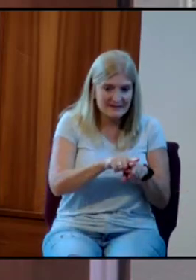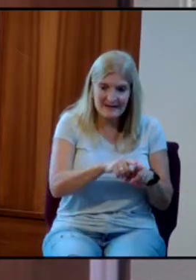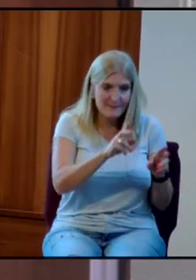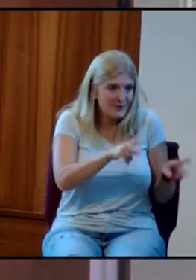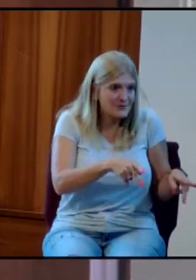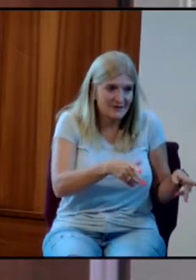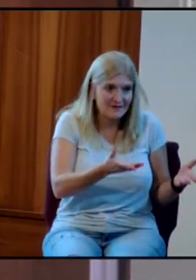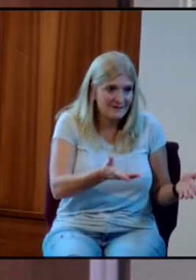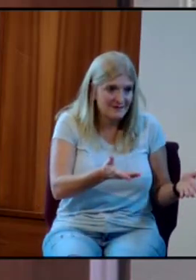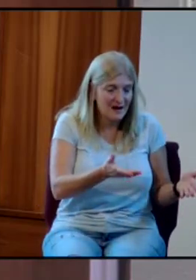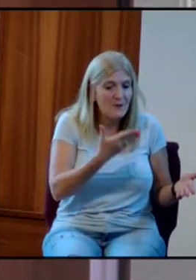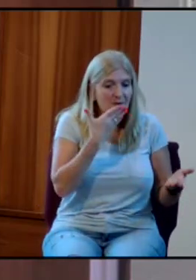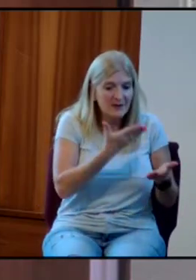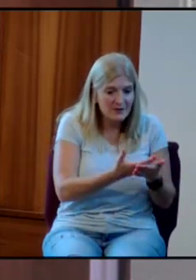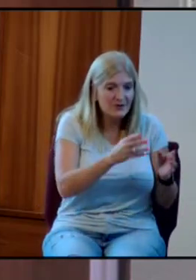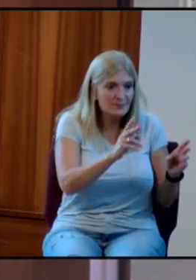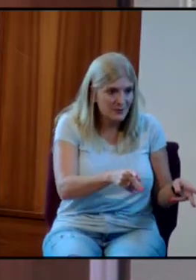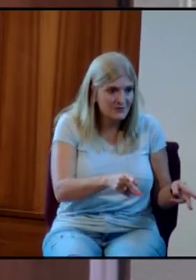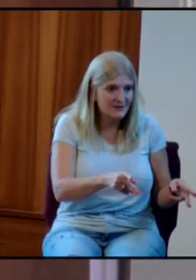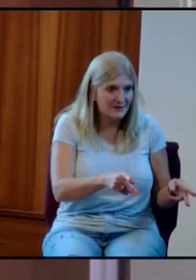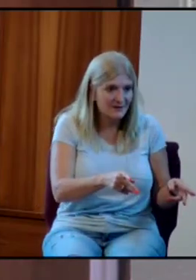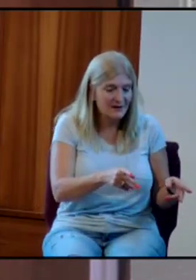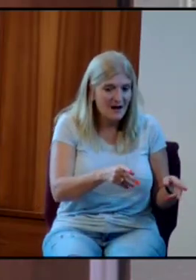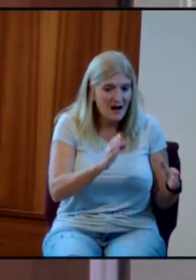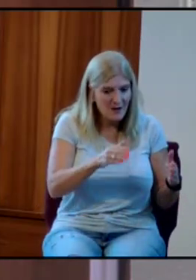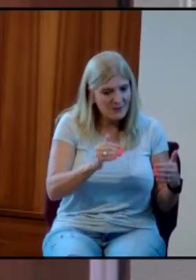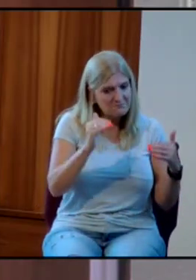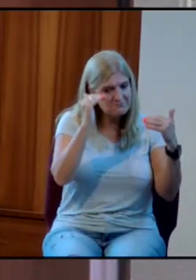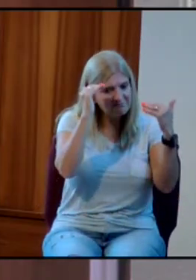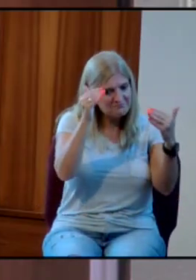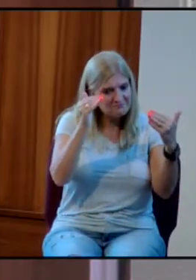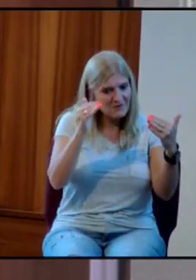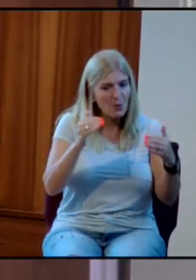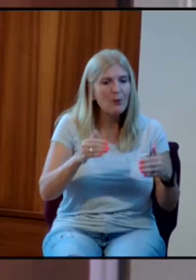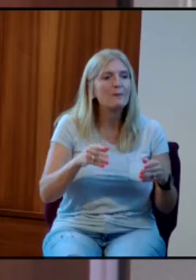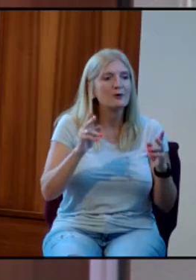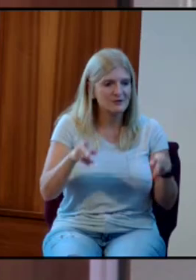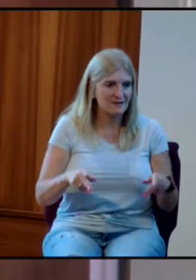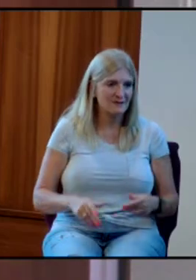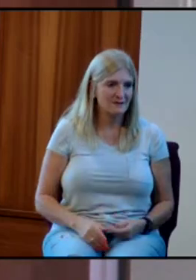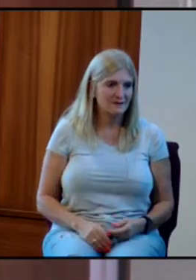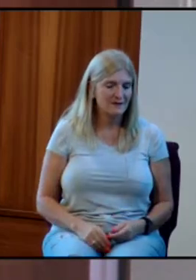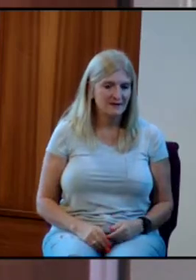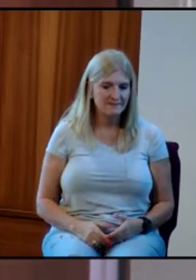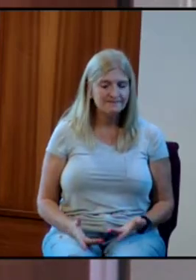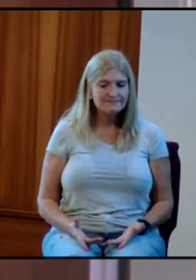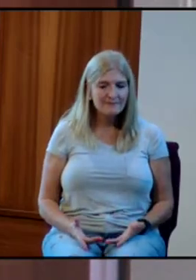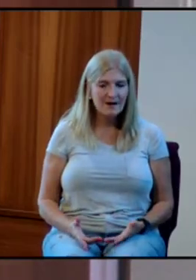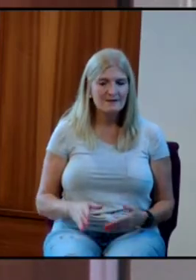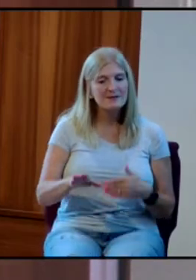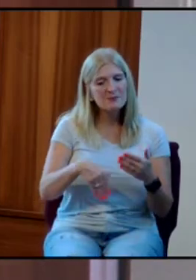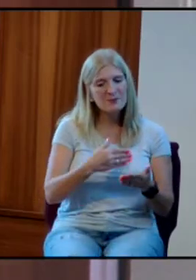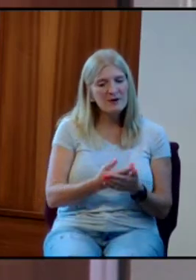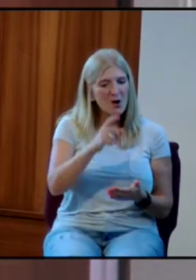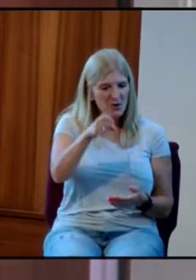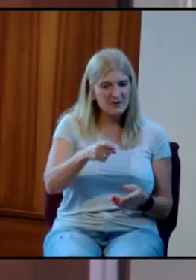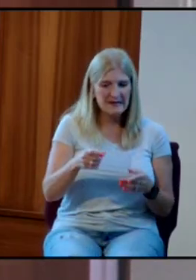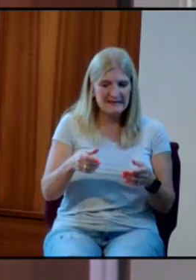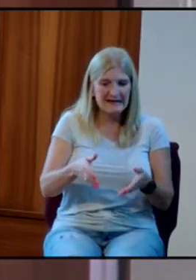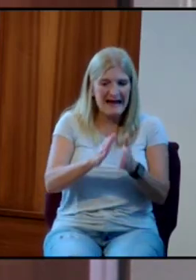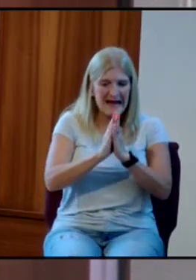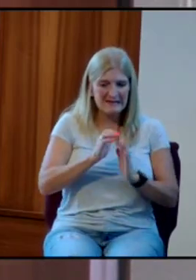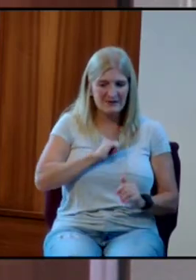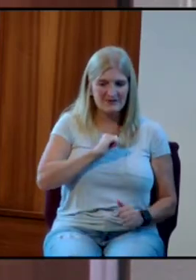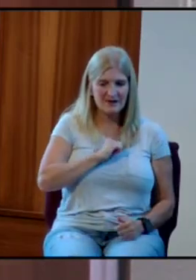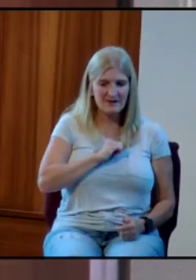I want to be a good person. I want to be a noble soul. So at some point, we all have to, we got to ask ourselves